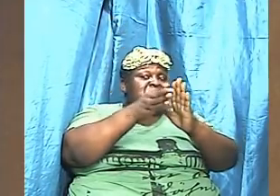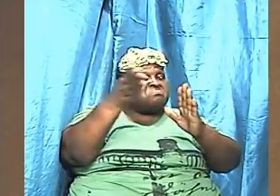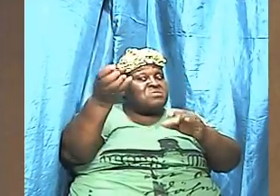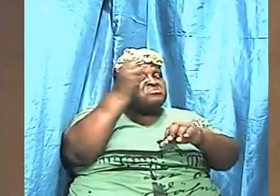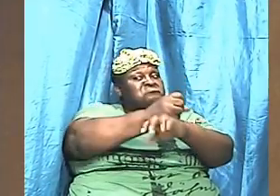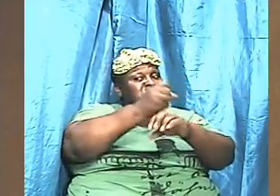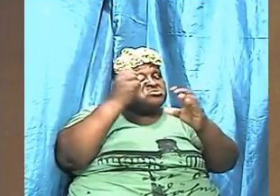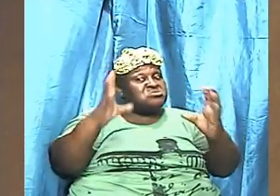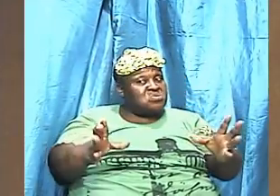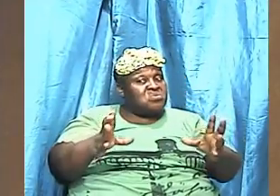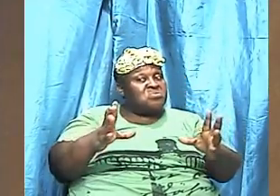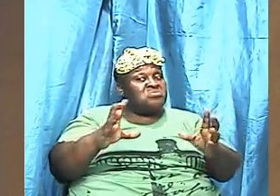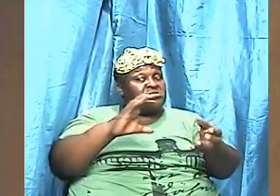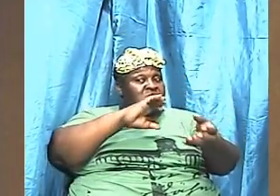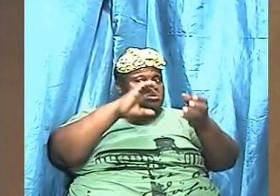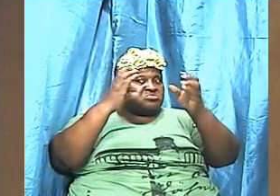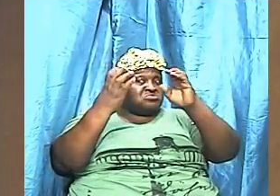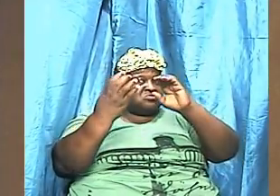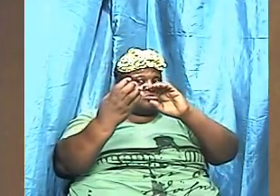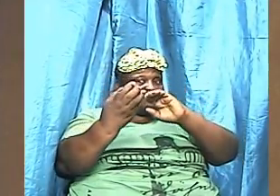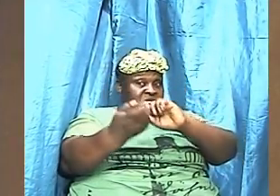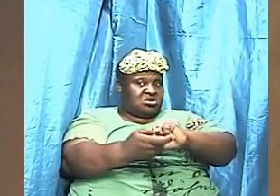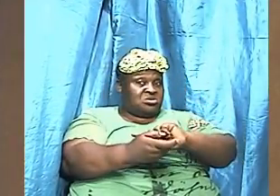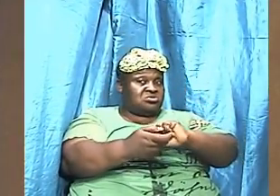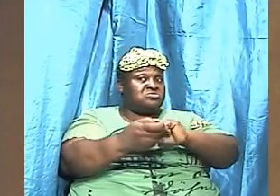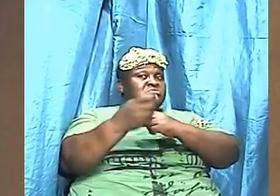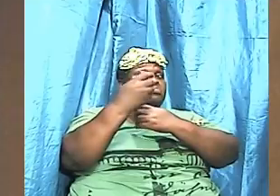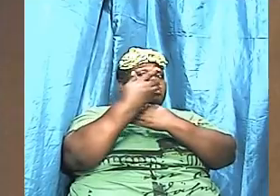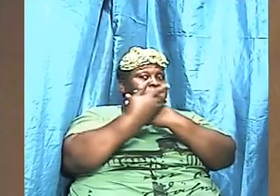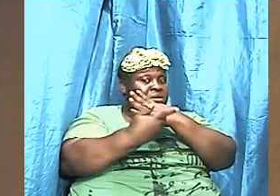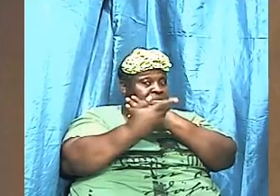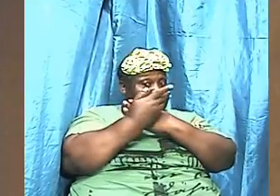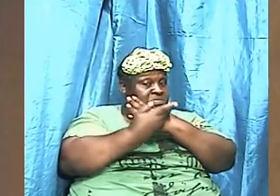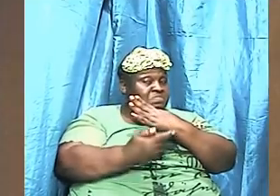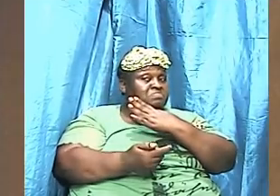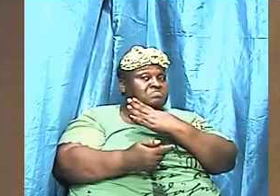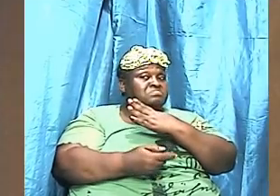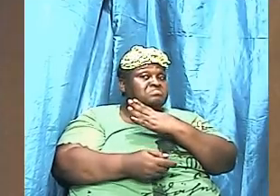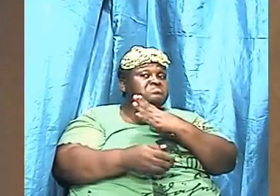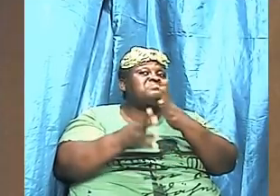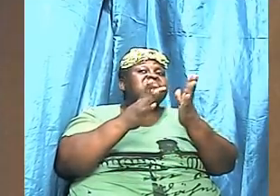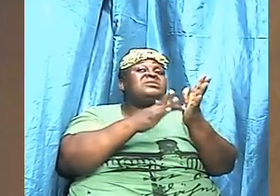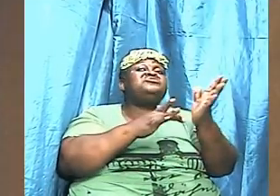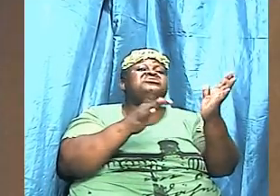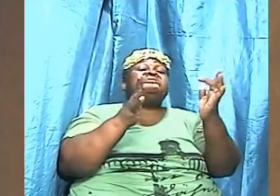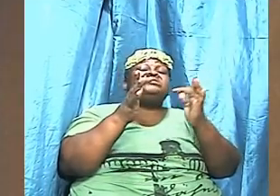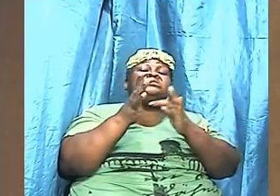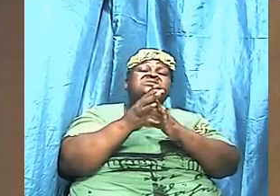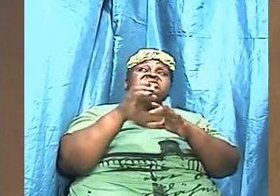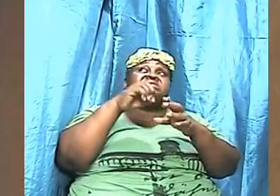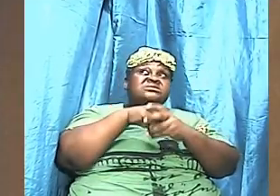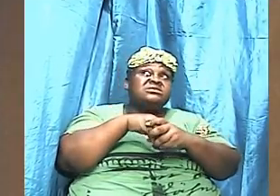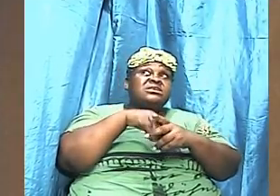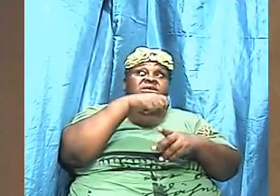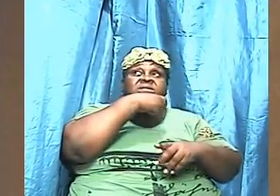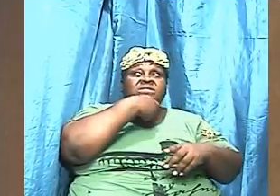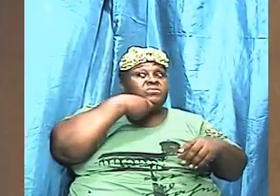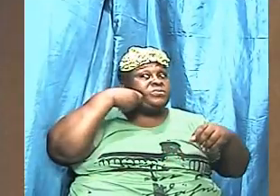be made bread so Jesus was in the wilderness